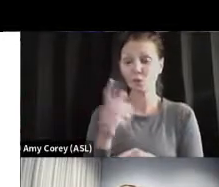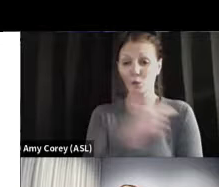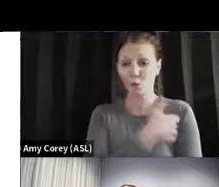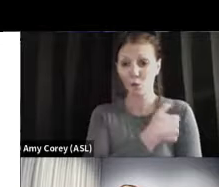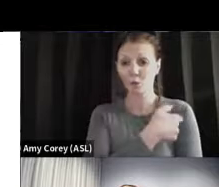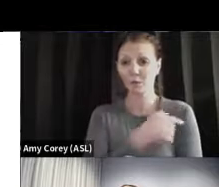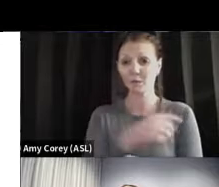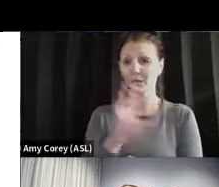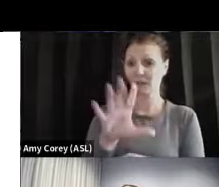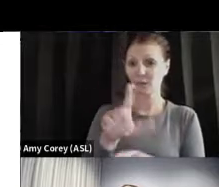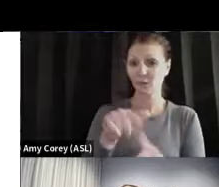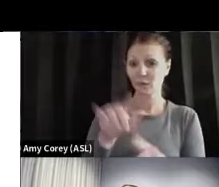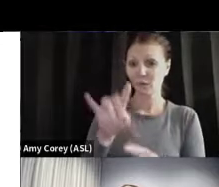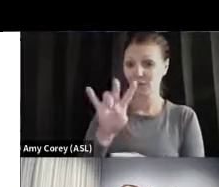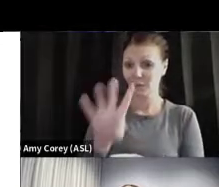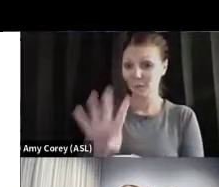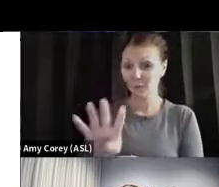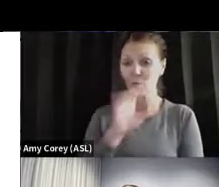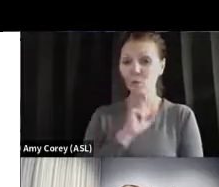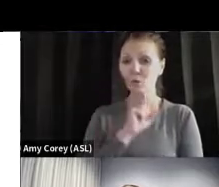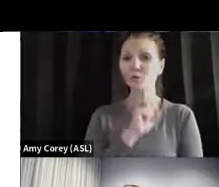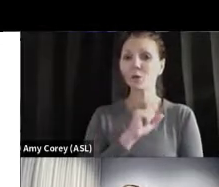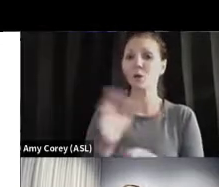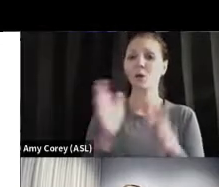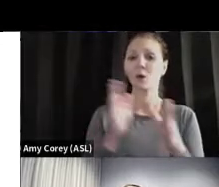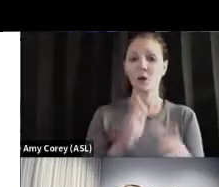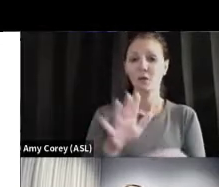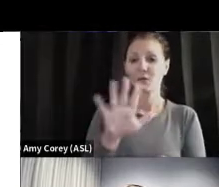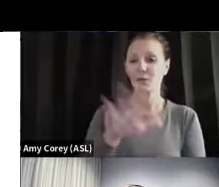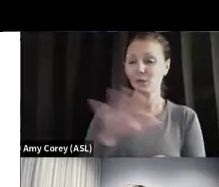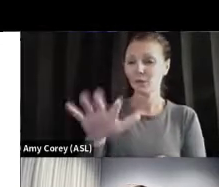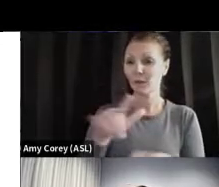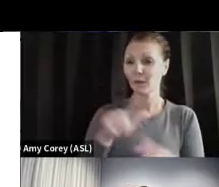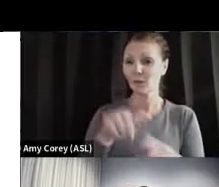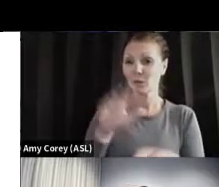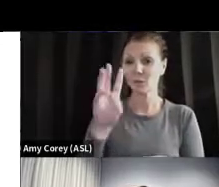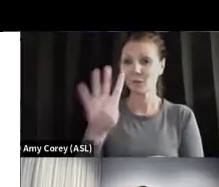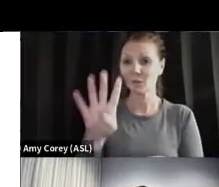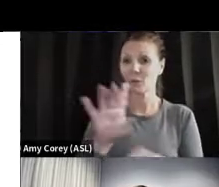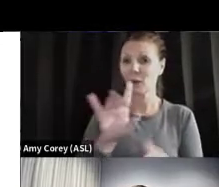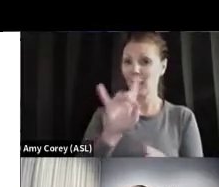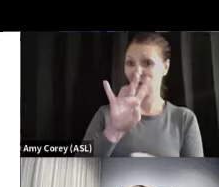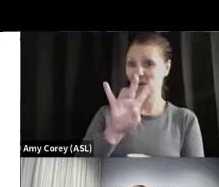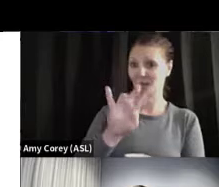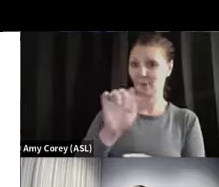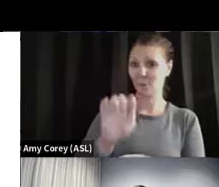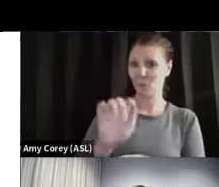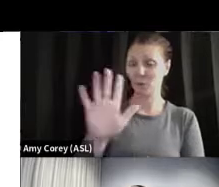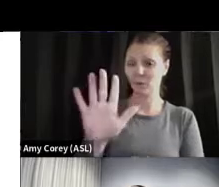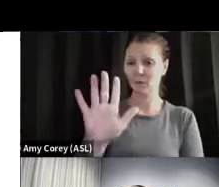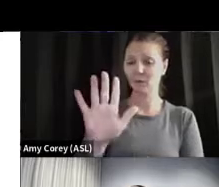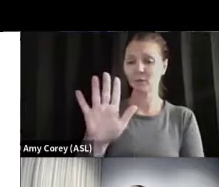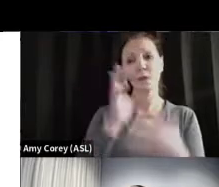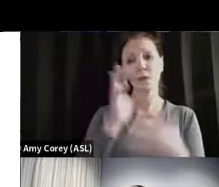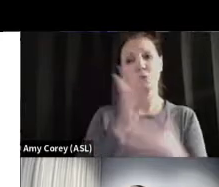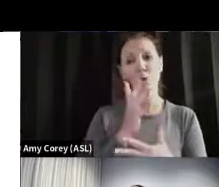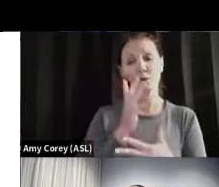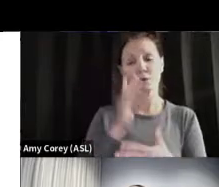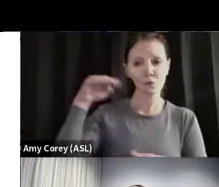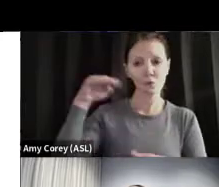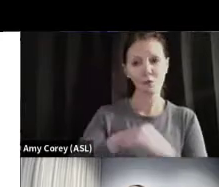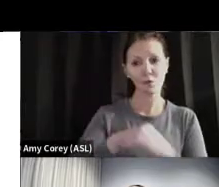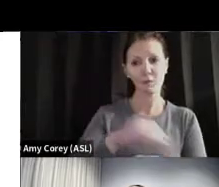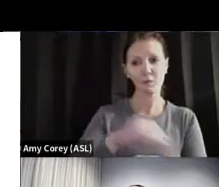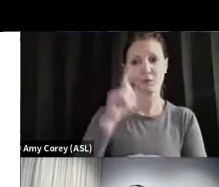92%, even 55 to 64, 87.5. Now, unfortunately, it drops for 12 to 15-year-olds to